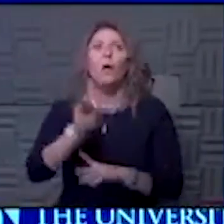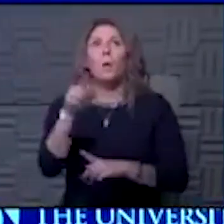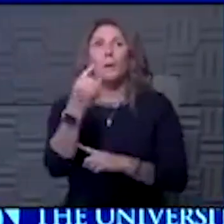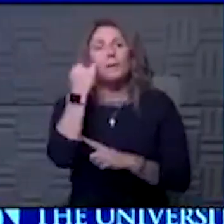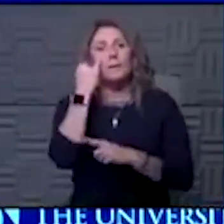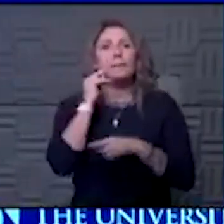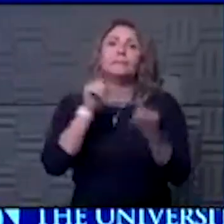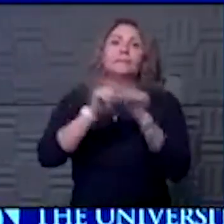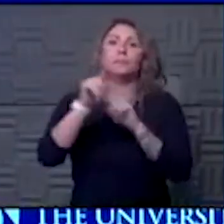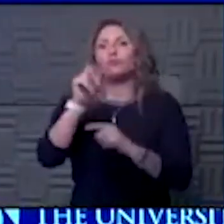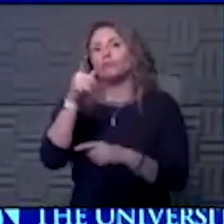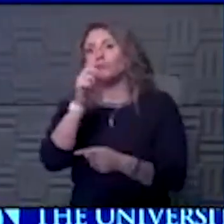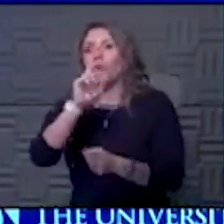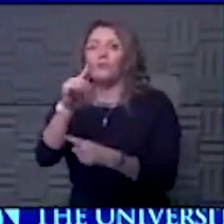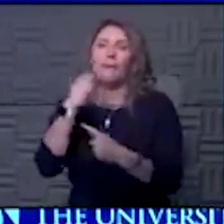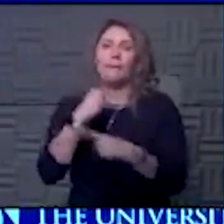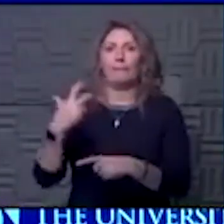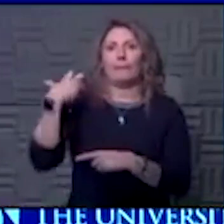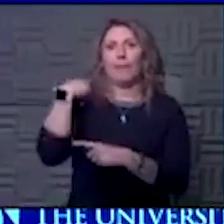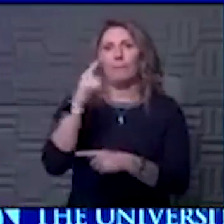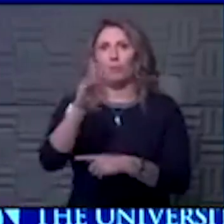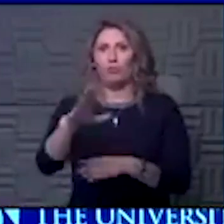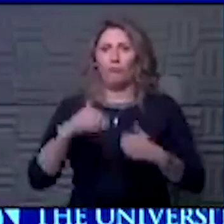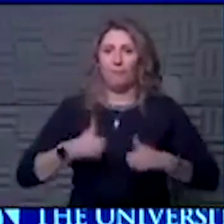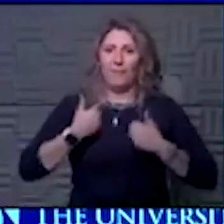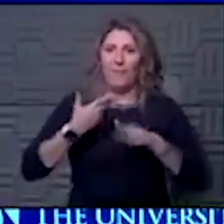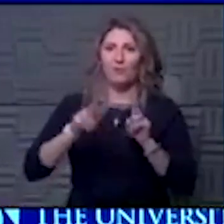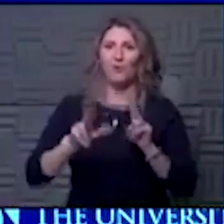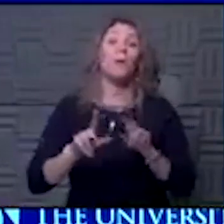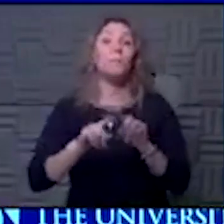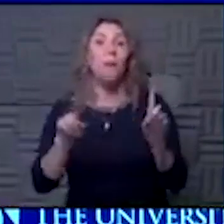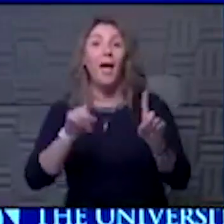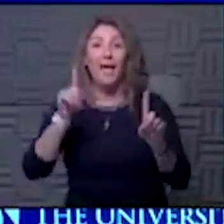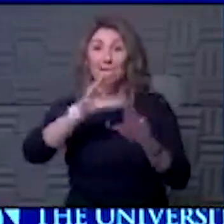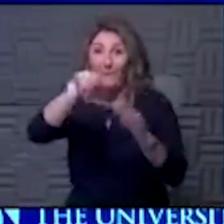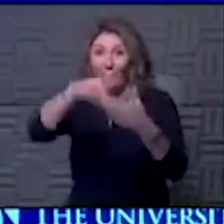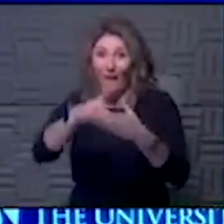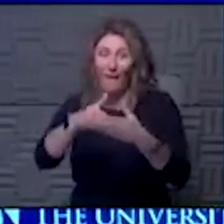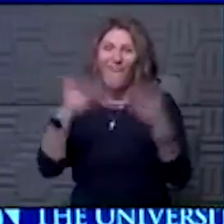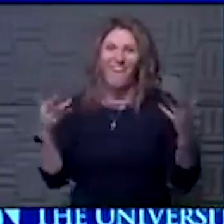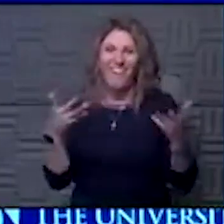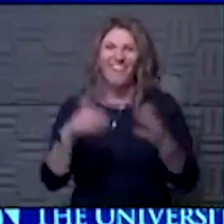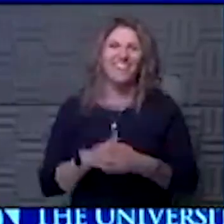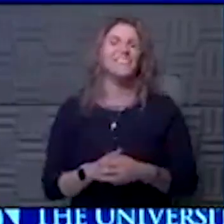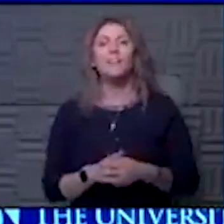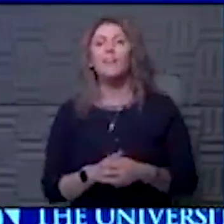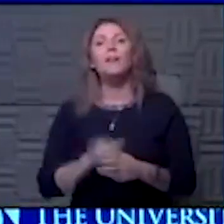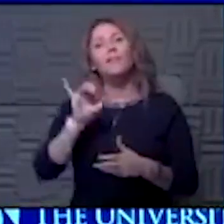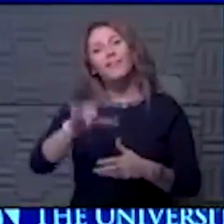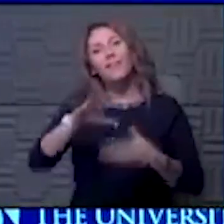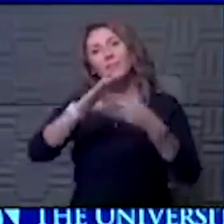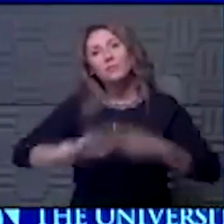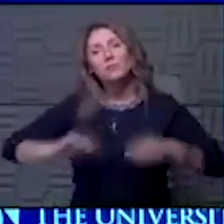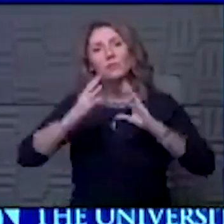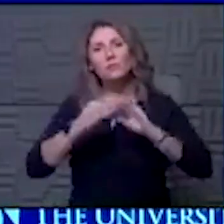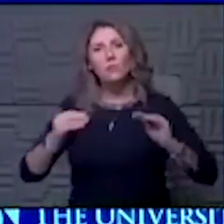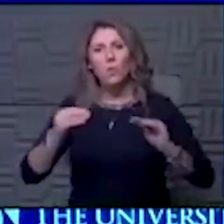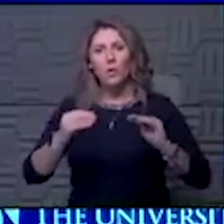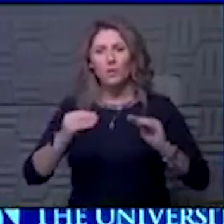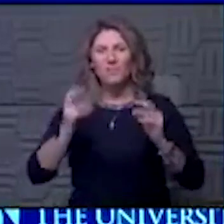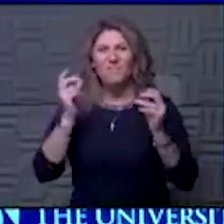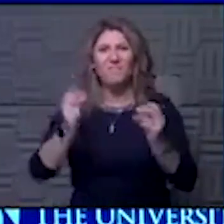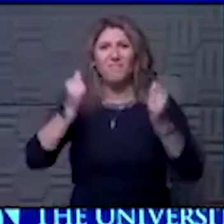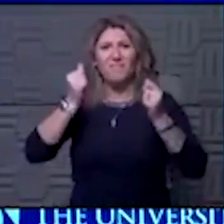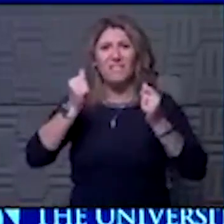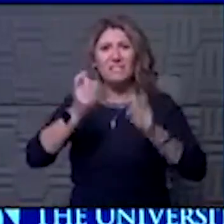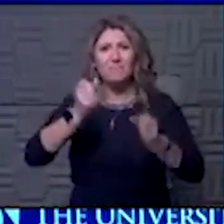beam down to a planet of cap, in which case your life is very short. But by and large, that's really the story. The lightning speed,